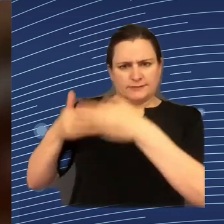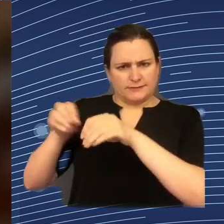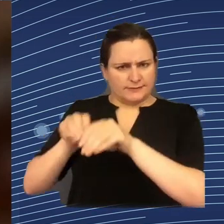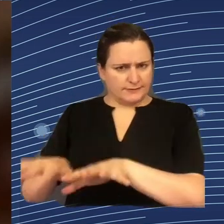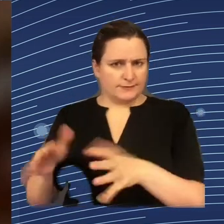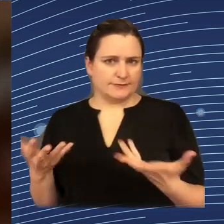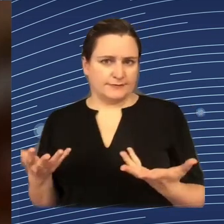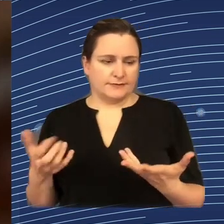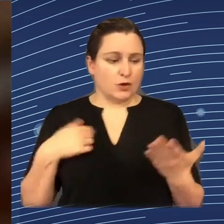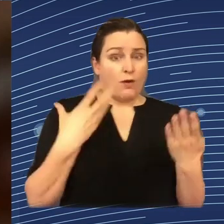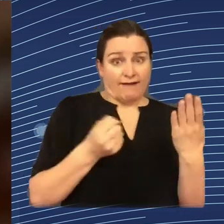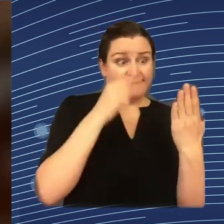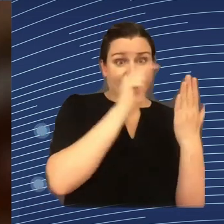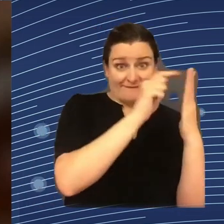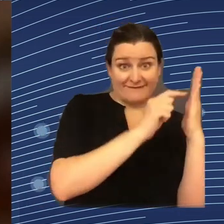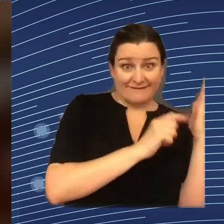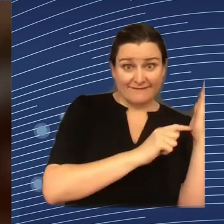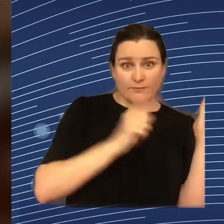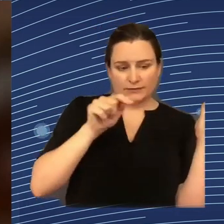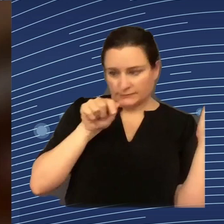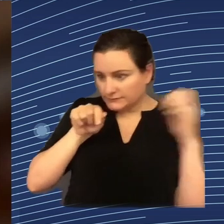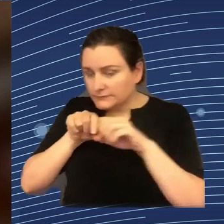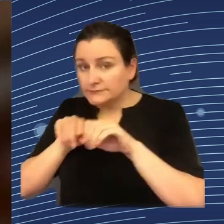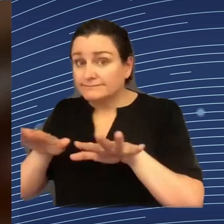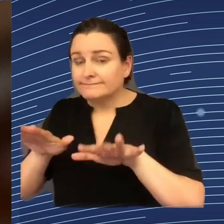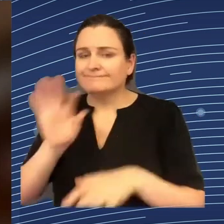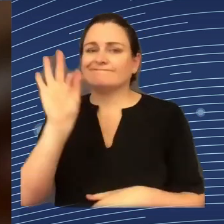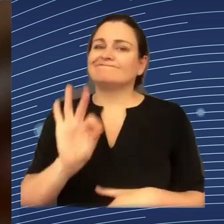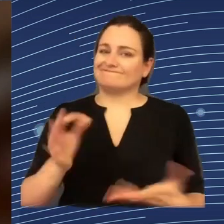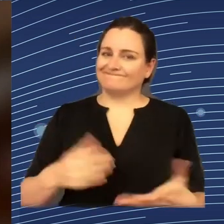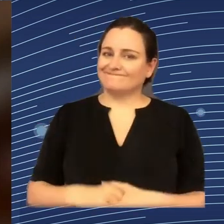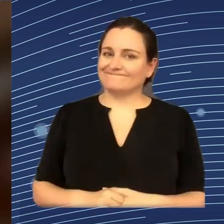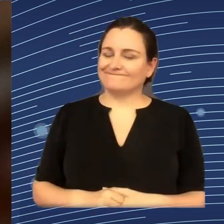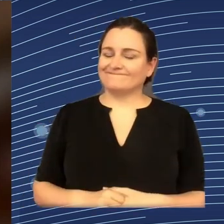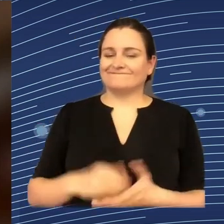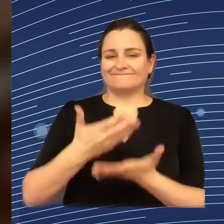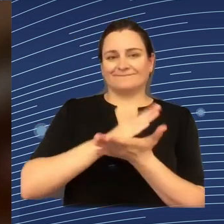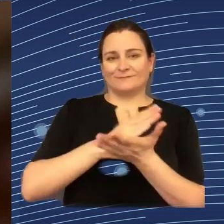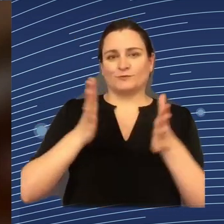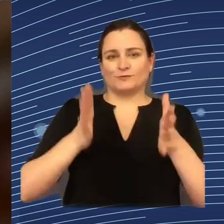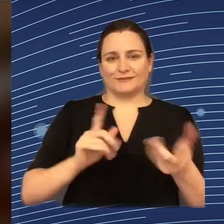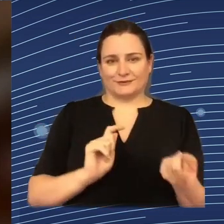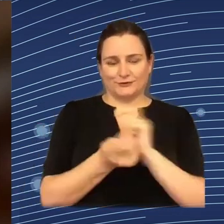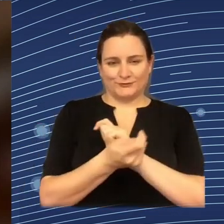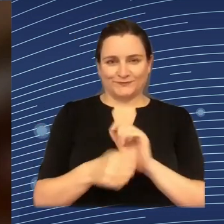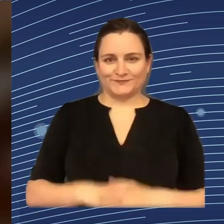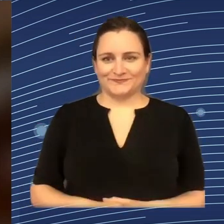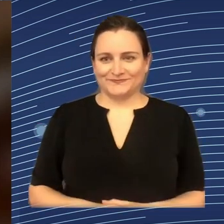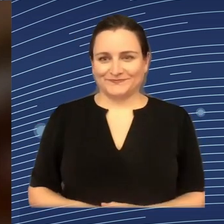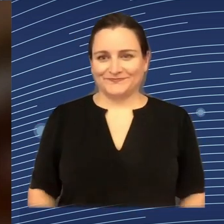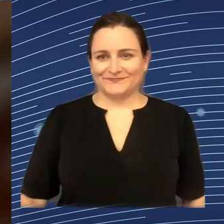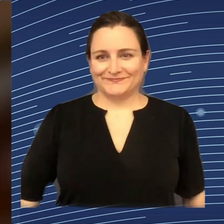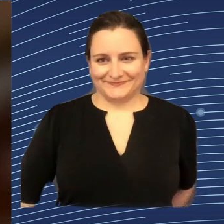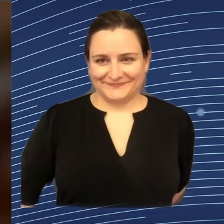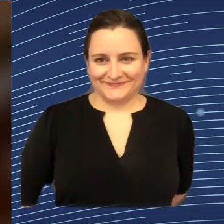practice. And it also is a discussion that provides a conceptual shift beyond the discussion of bias and discrimination.